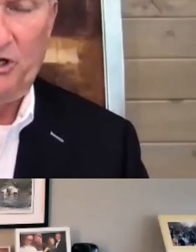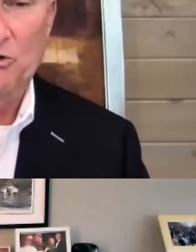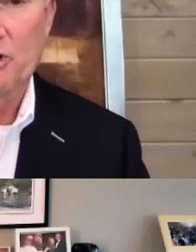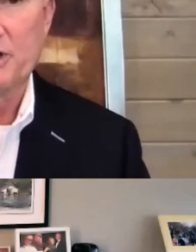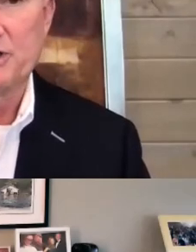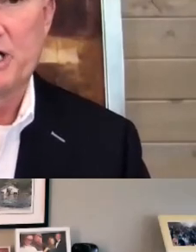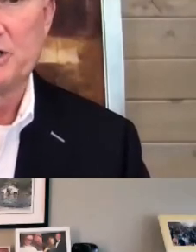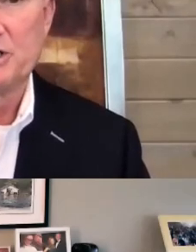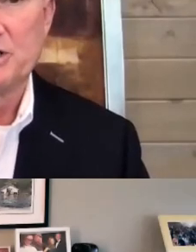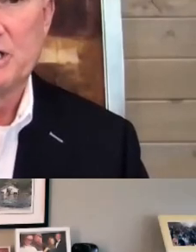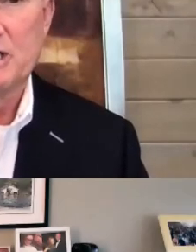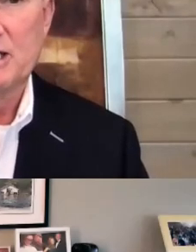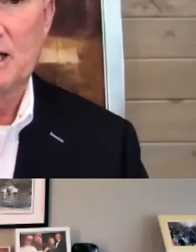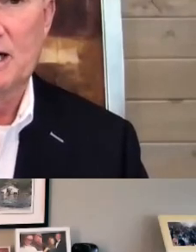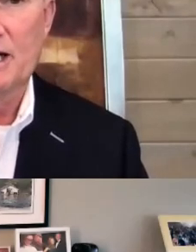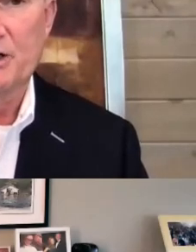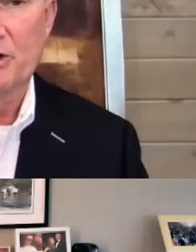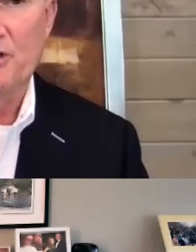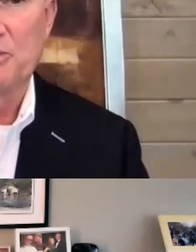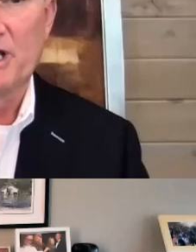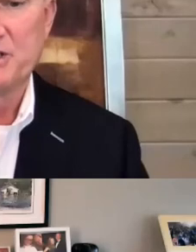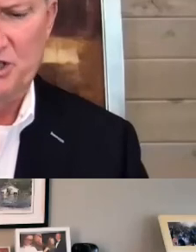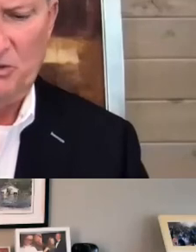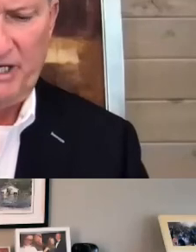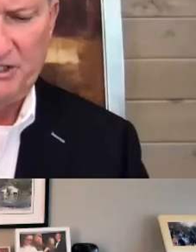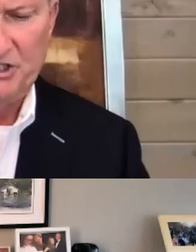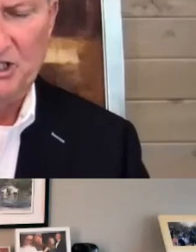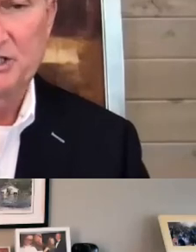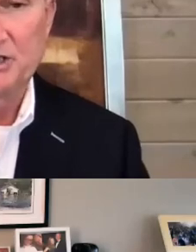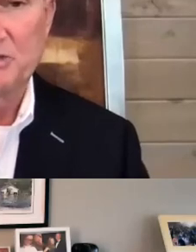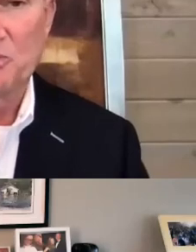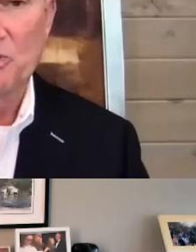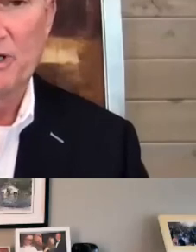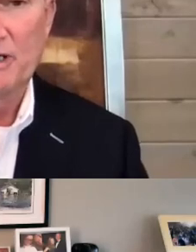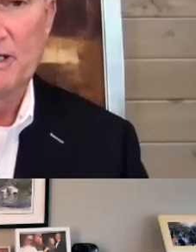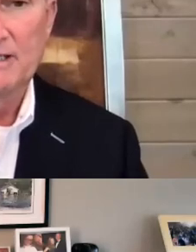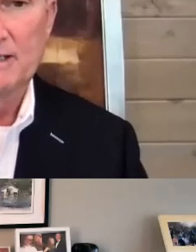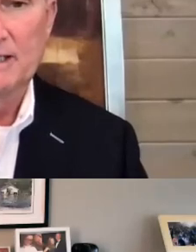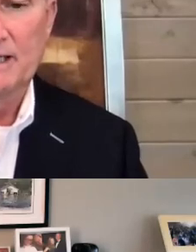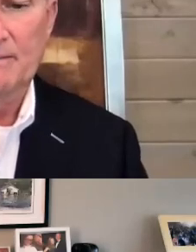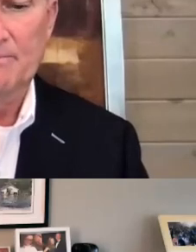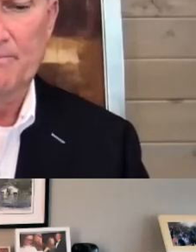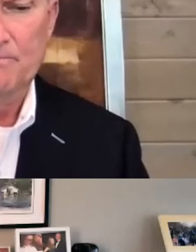community organizations. There are other places that we can solicit support.